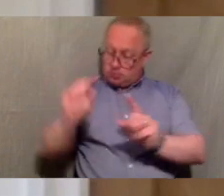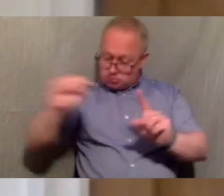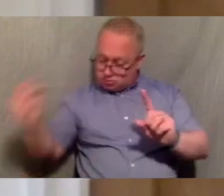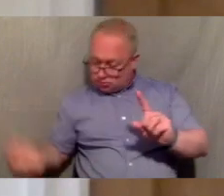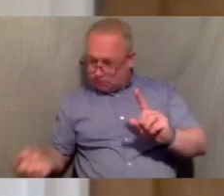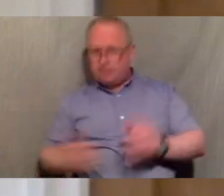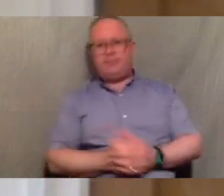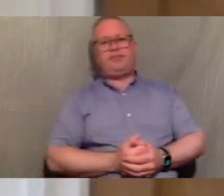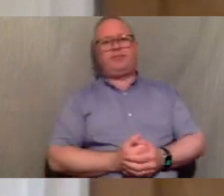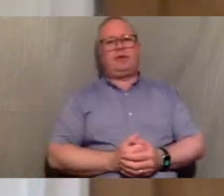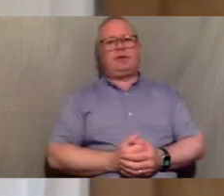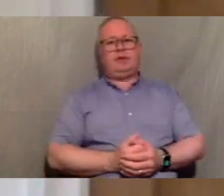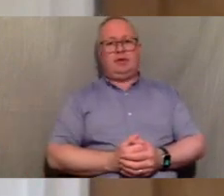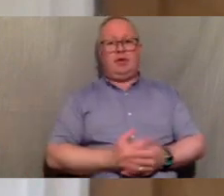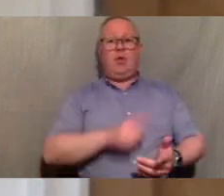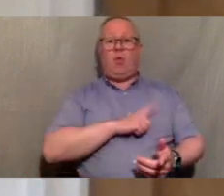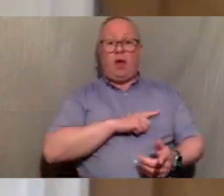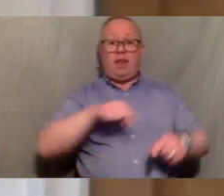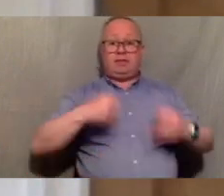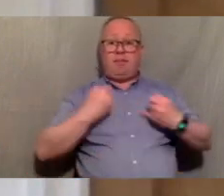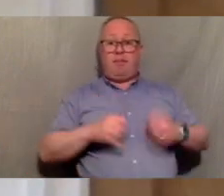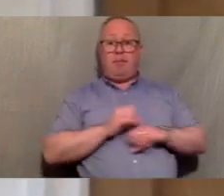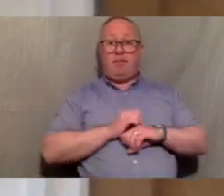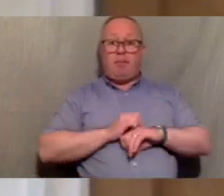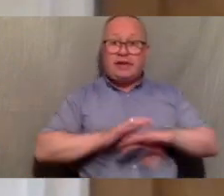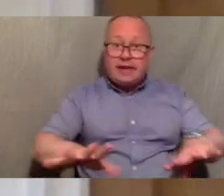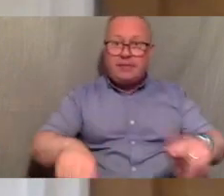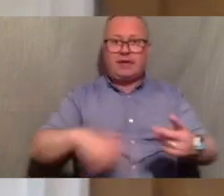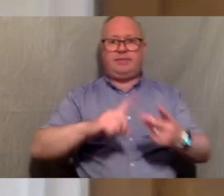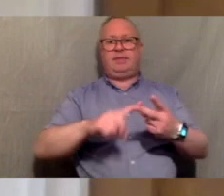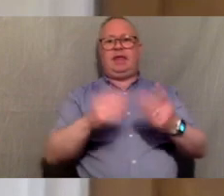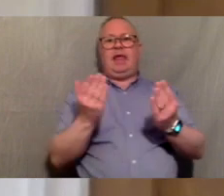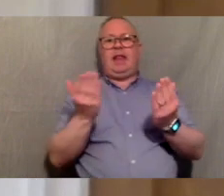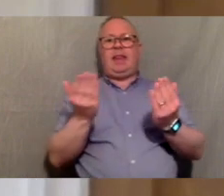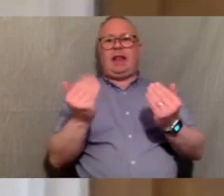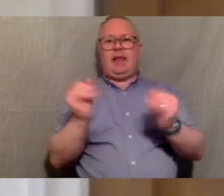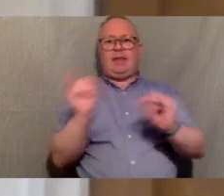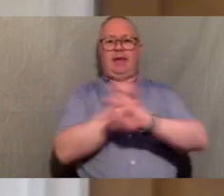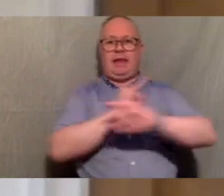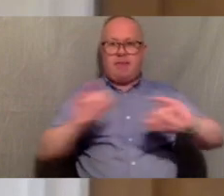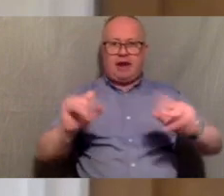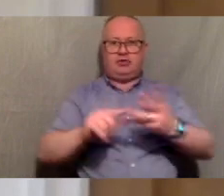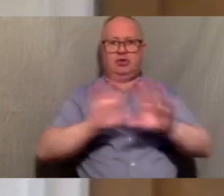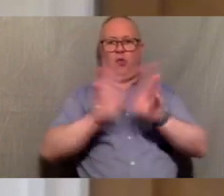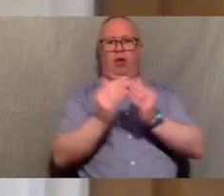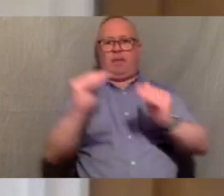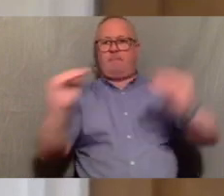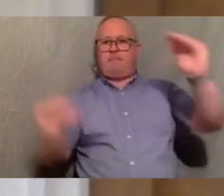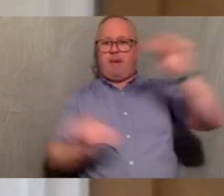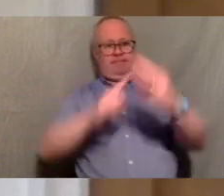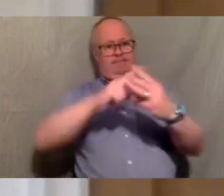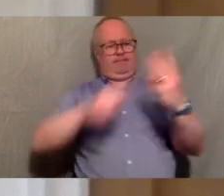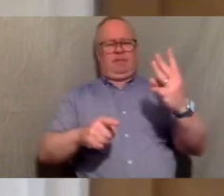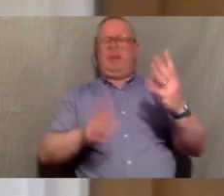because this pandemic the climate emergency and the global and global inequality require urgent and radical economic reform